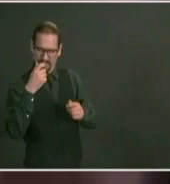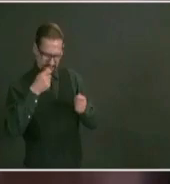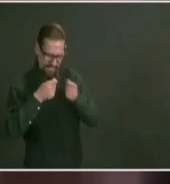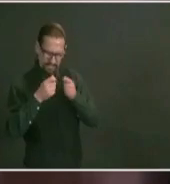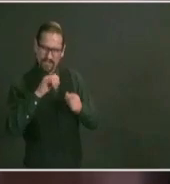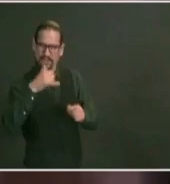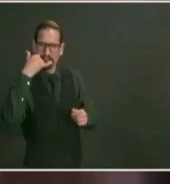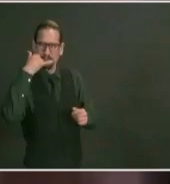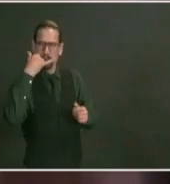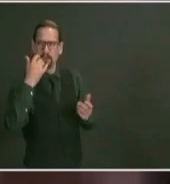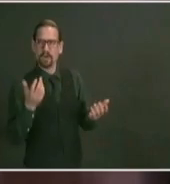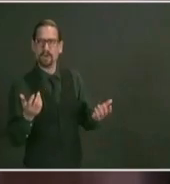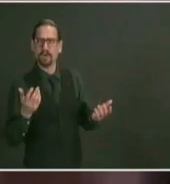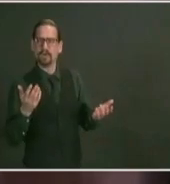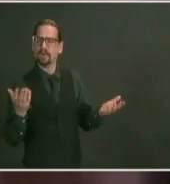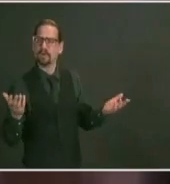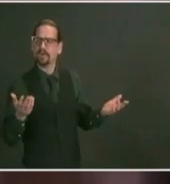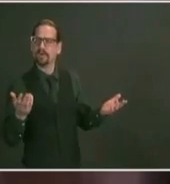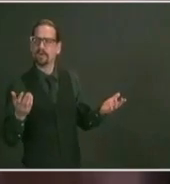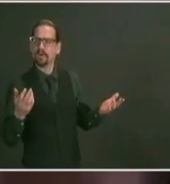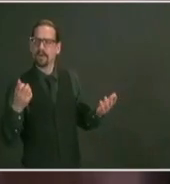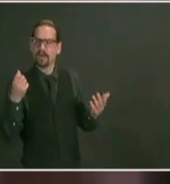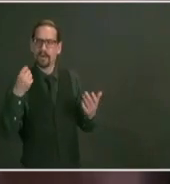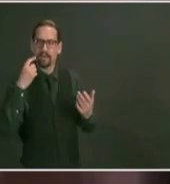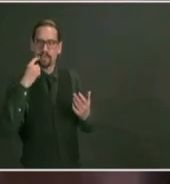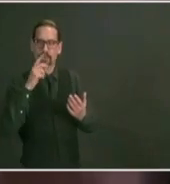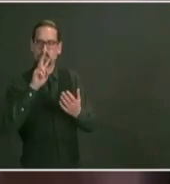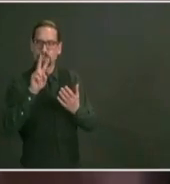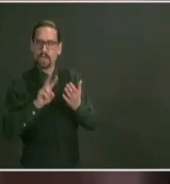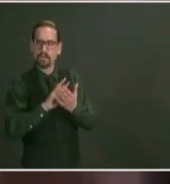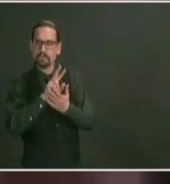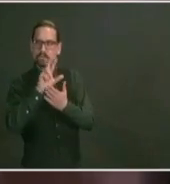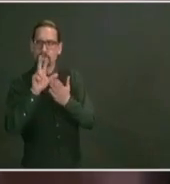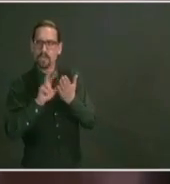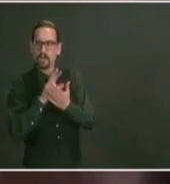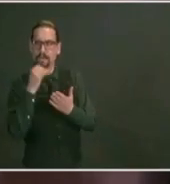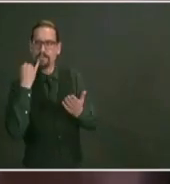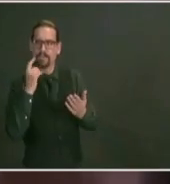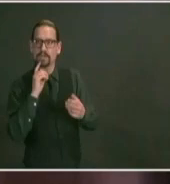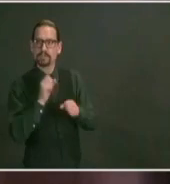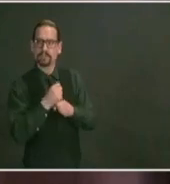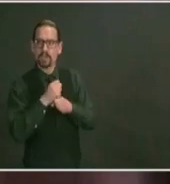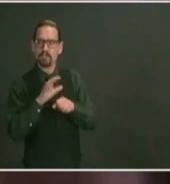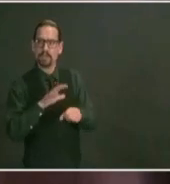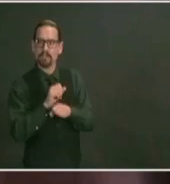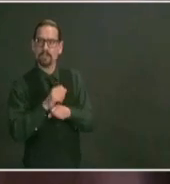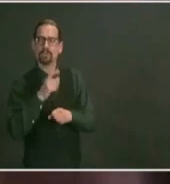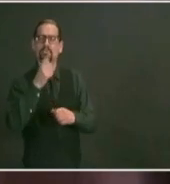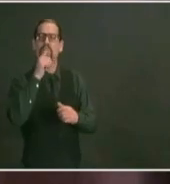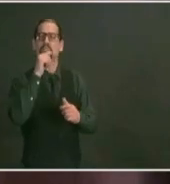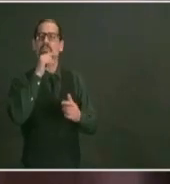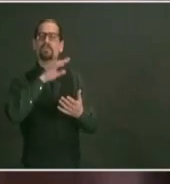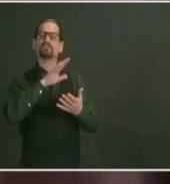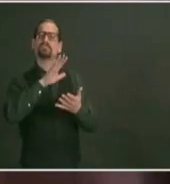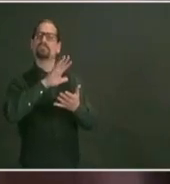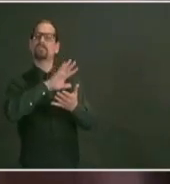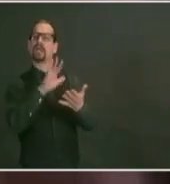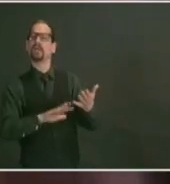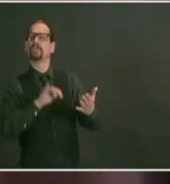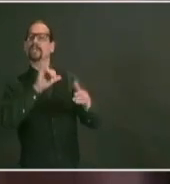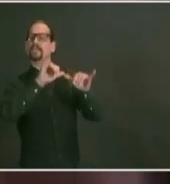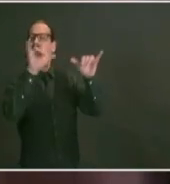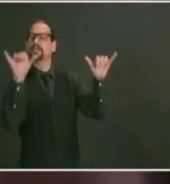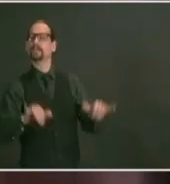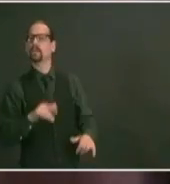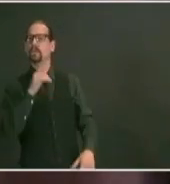have said they'll hold for two or three hours if they'll get an appointment who designed the phone system that just keeps telling you to call back later